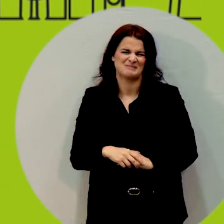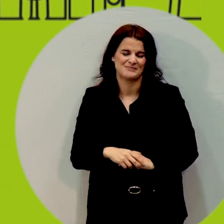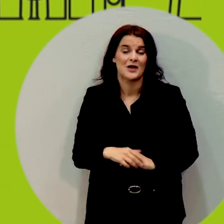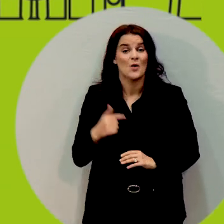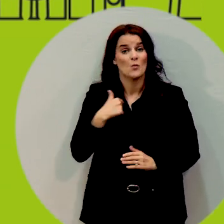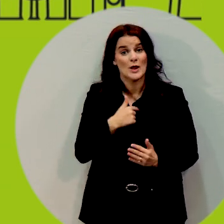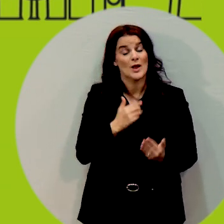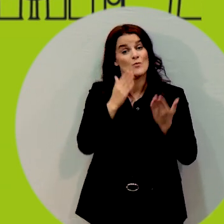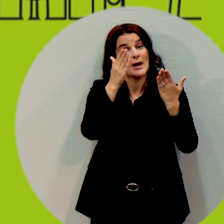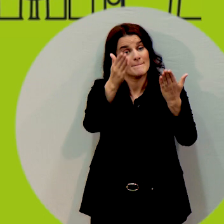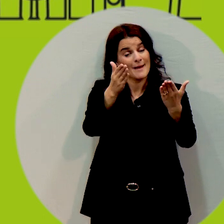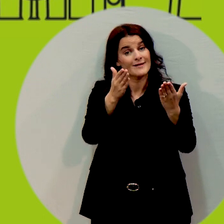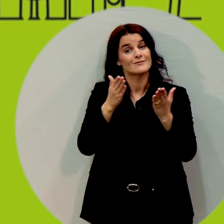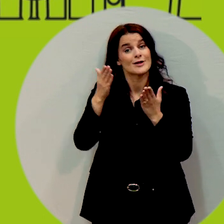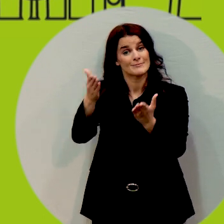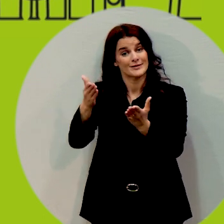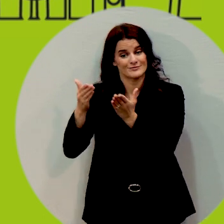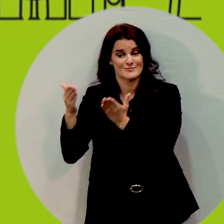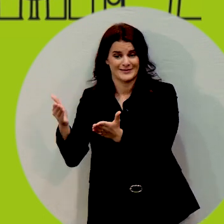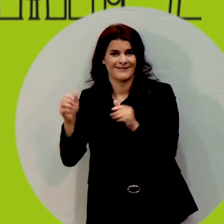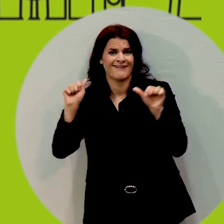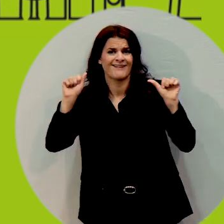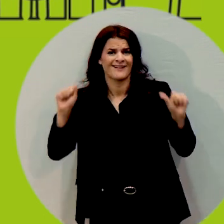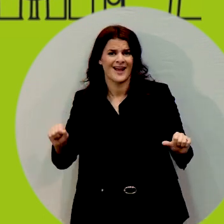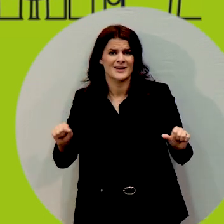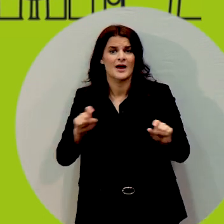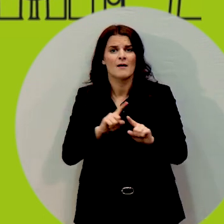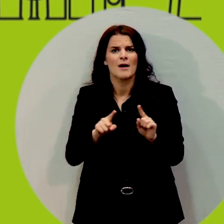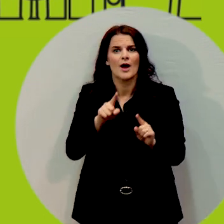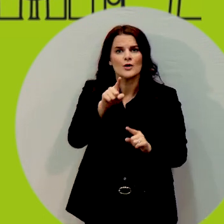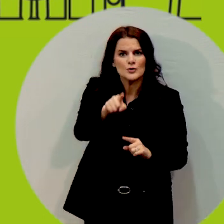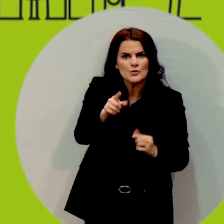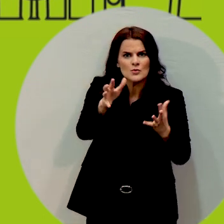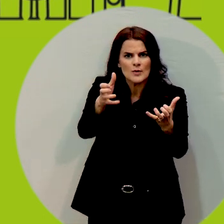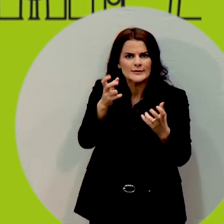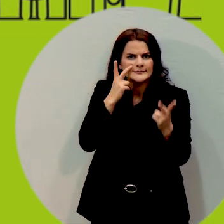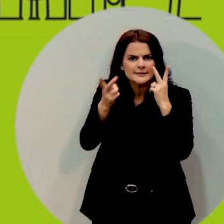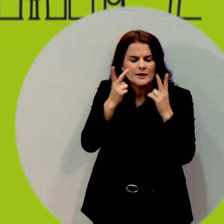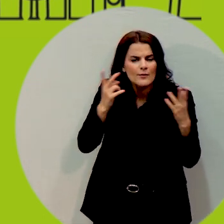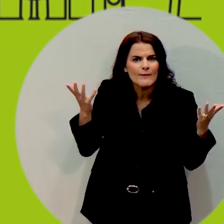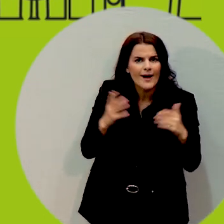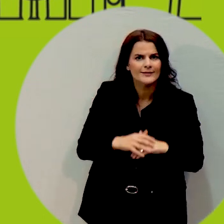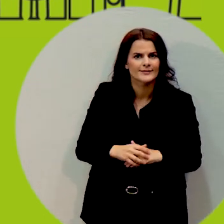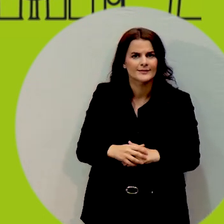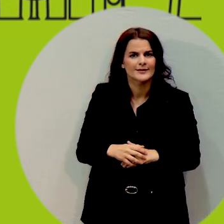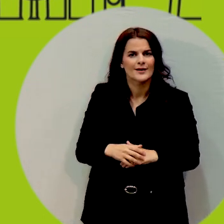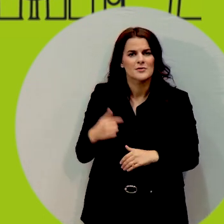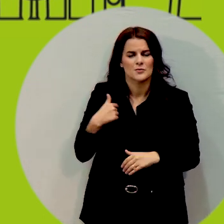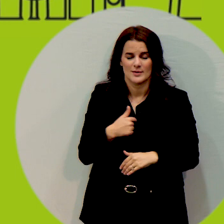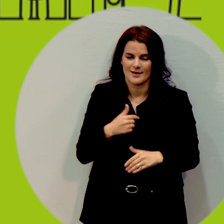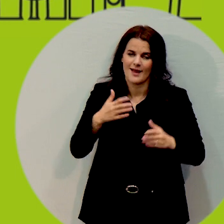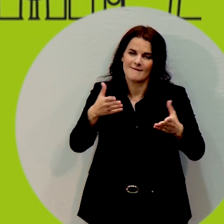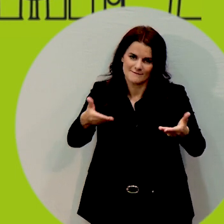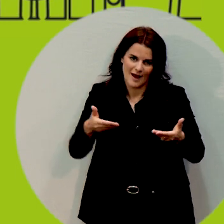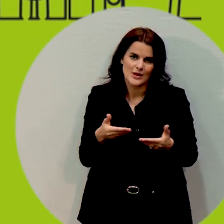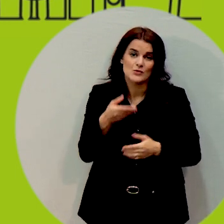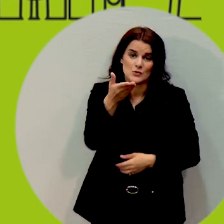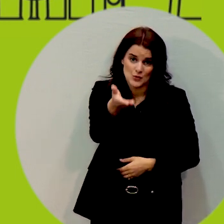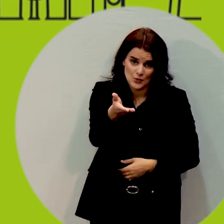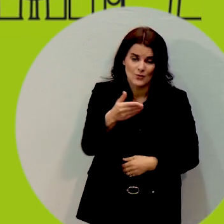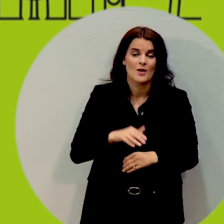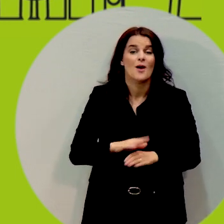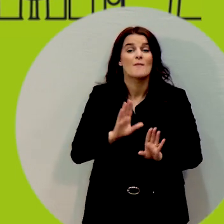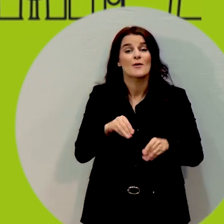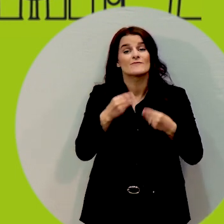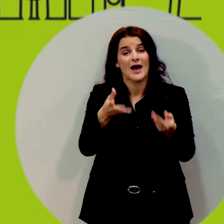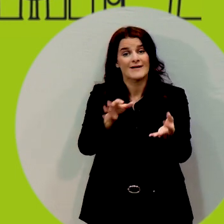we invite you to provide your feedback and we will provide the feedback and give you the opportunity